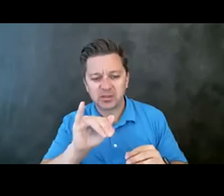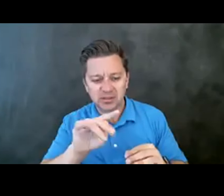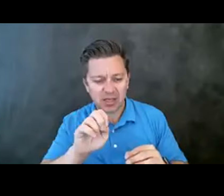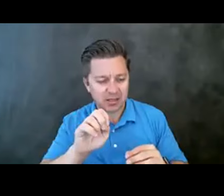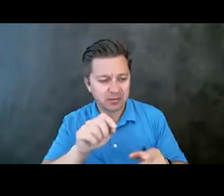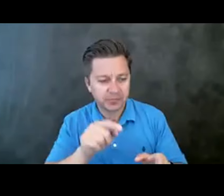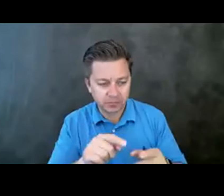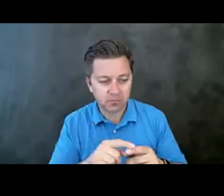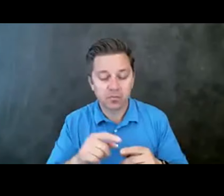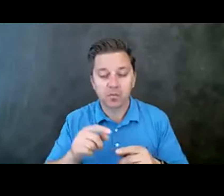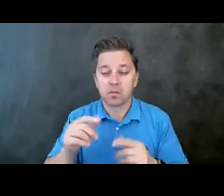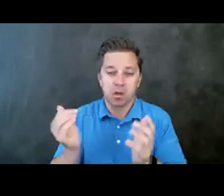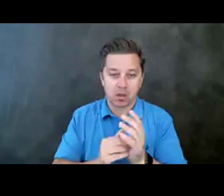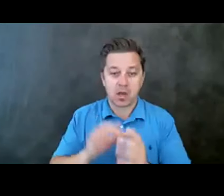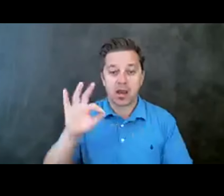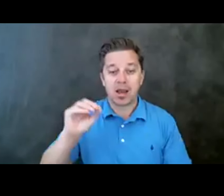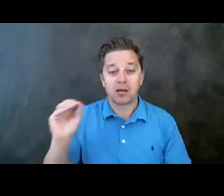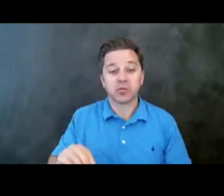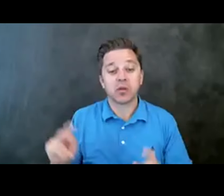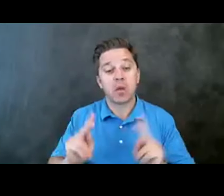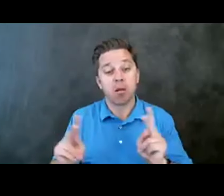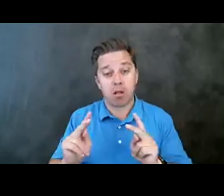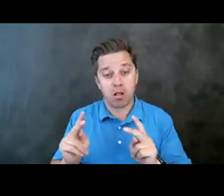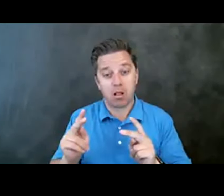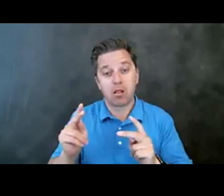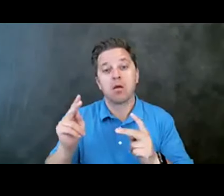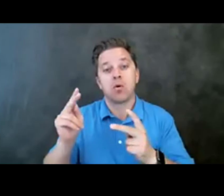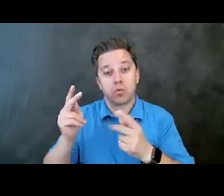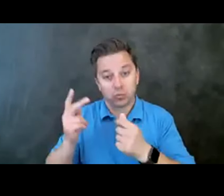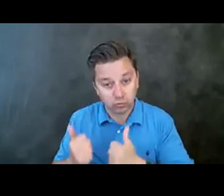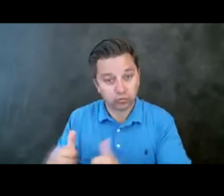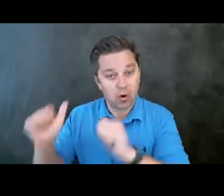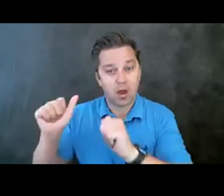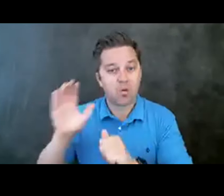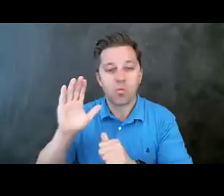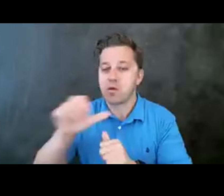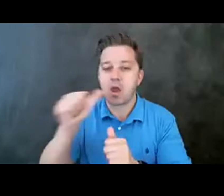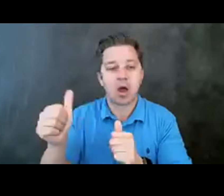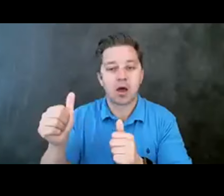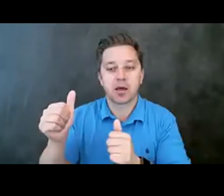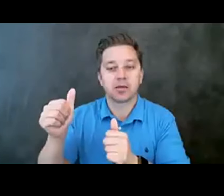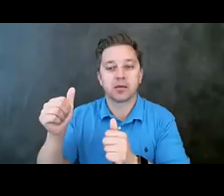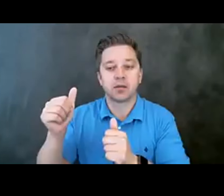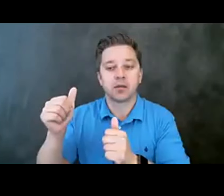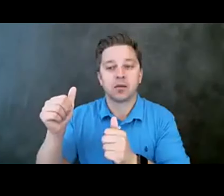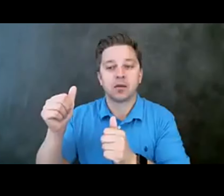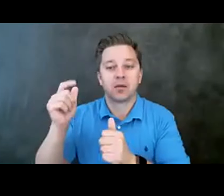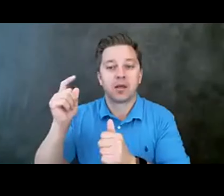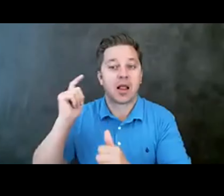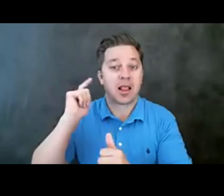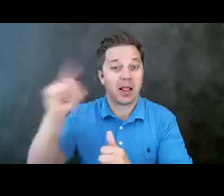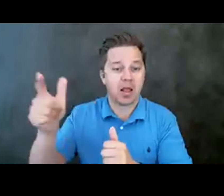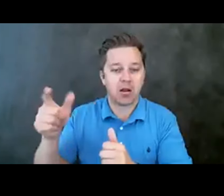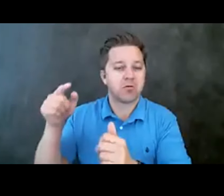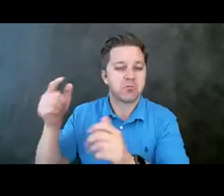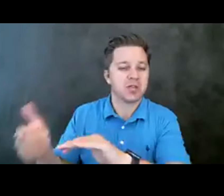that. So 90% of people who make an attempt will not go on later in life to die by suicide. 70%